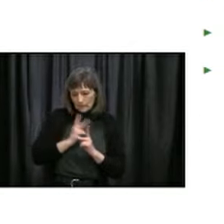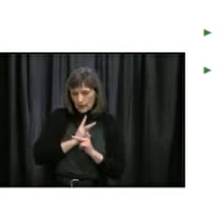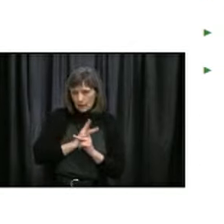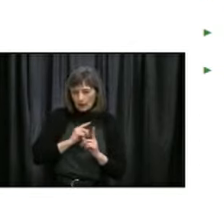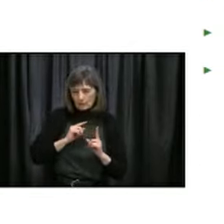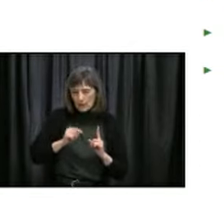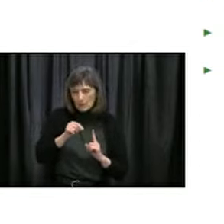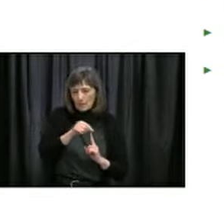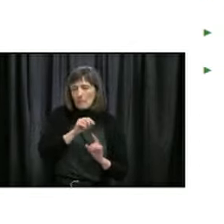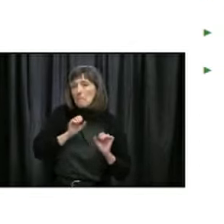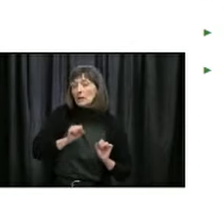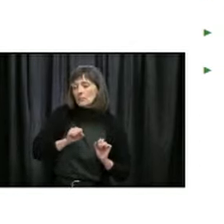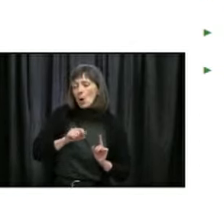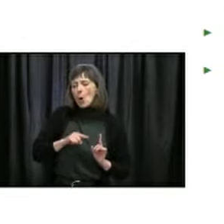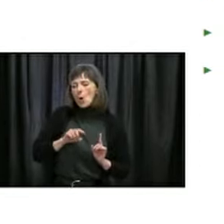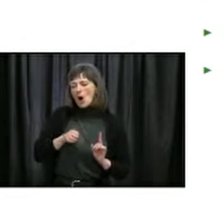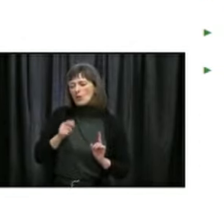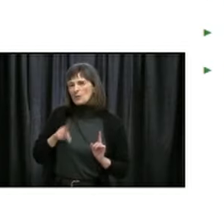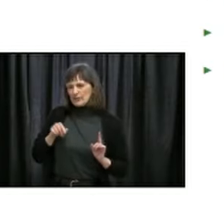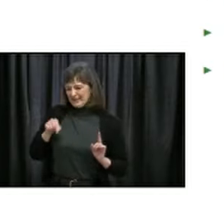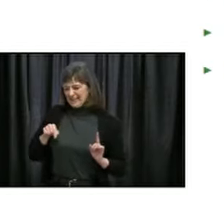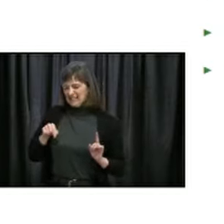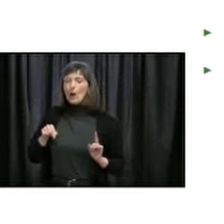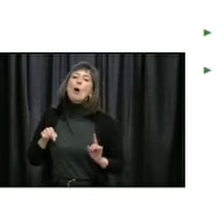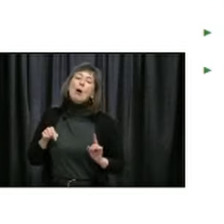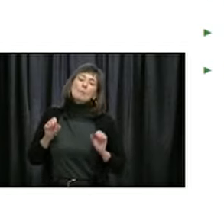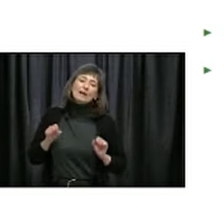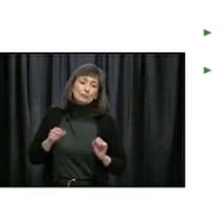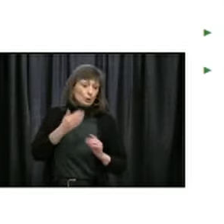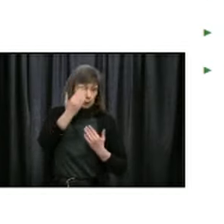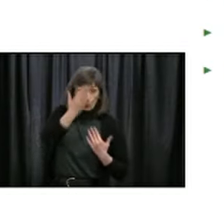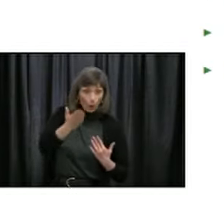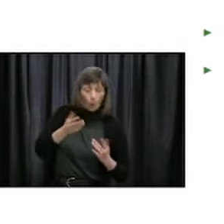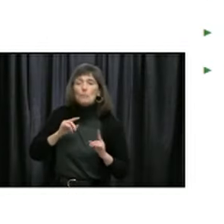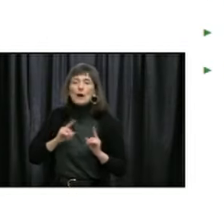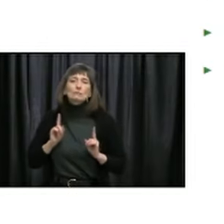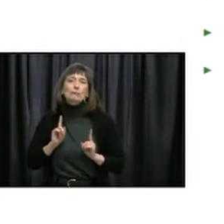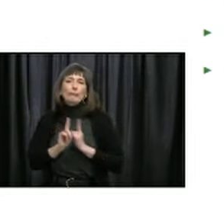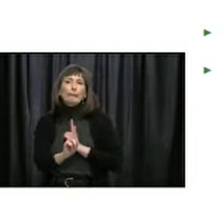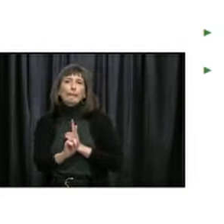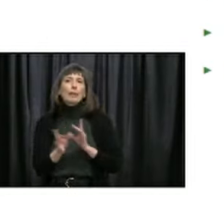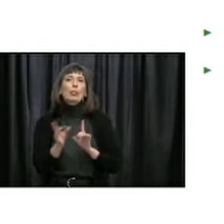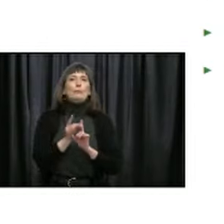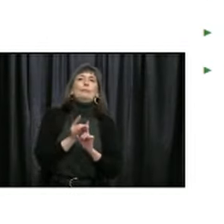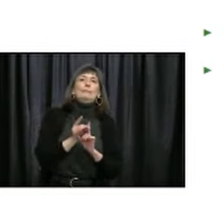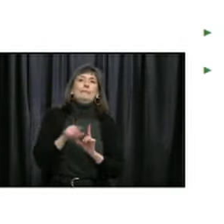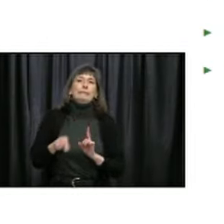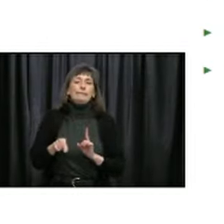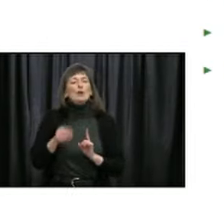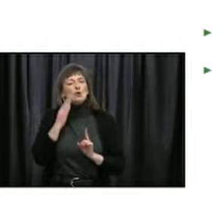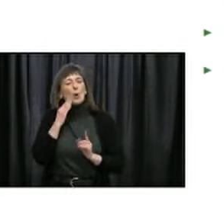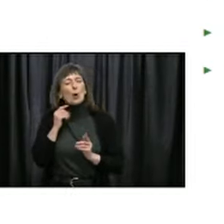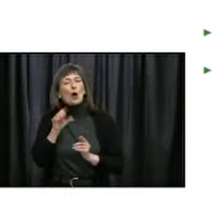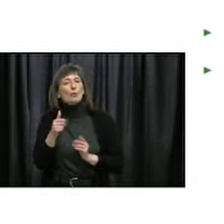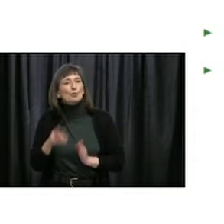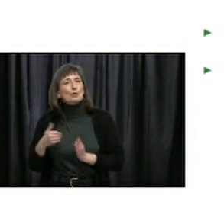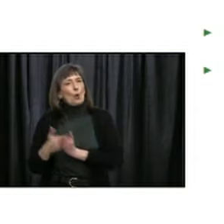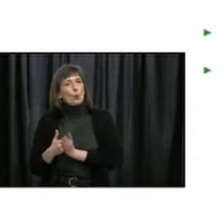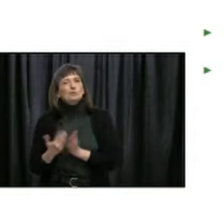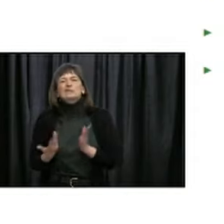while these indicators are a great